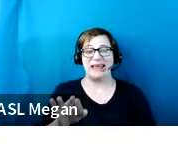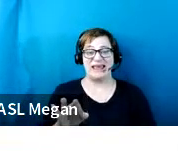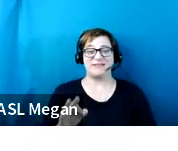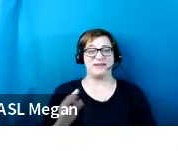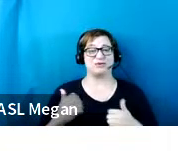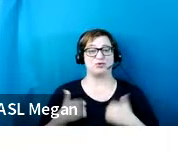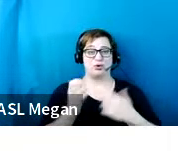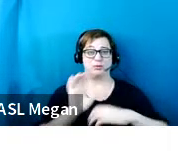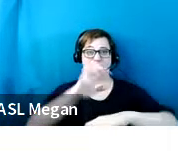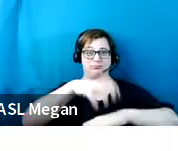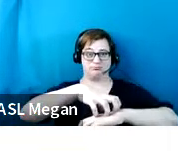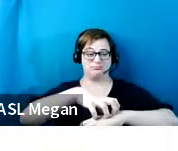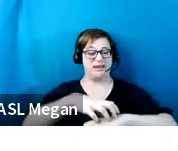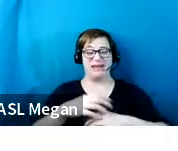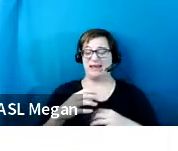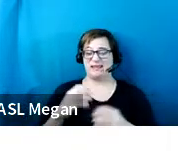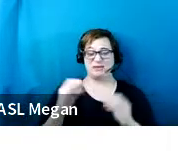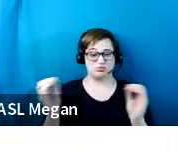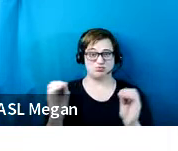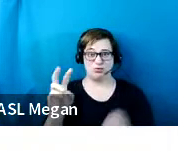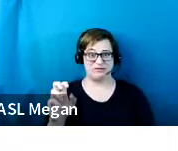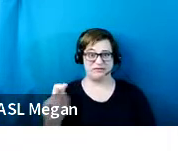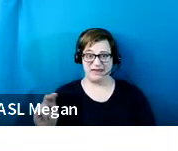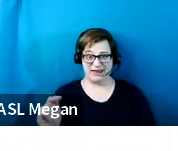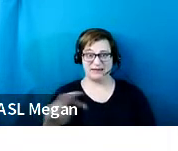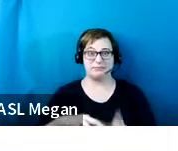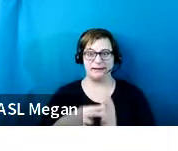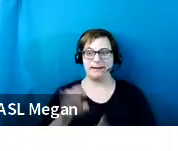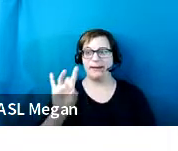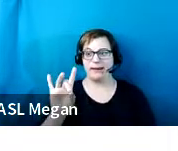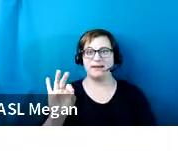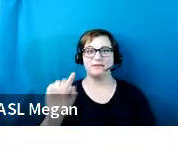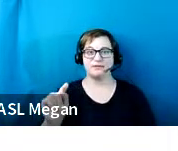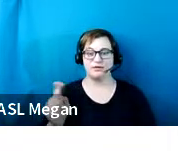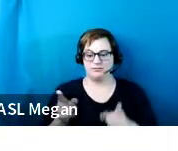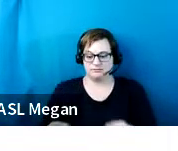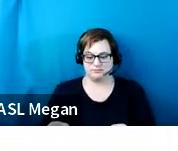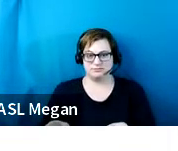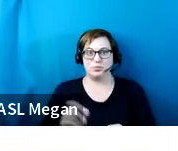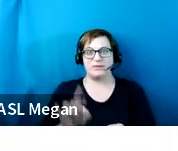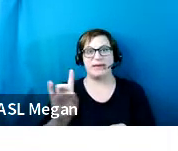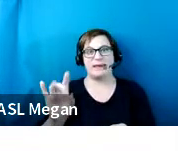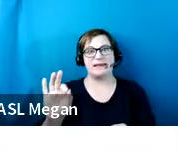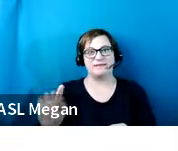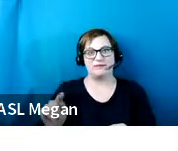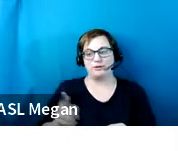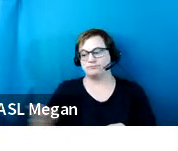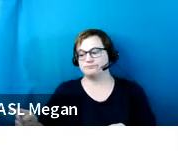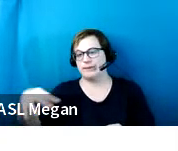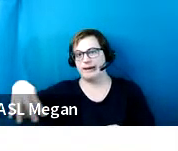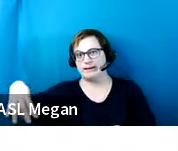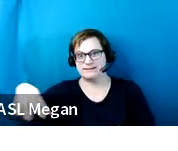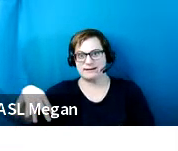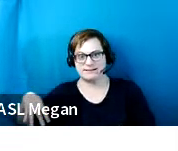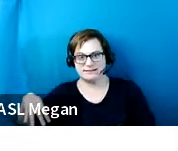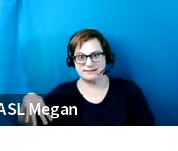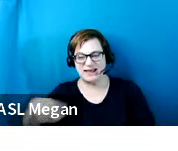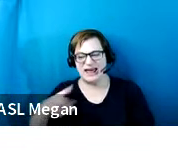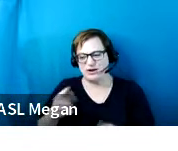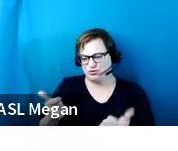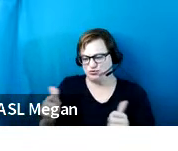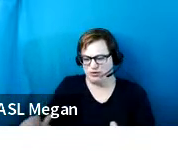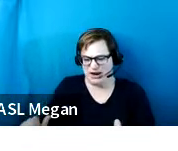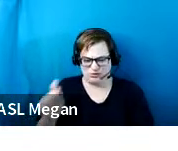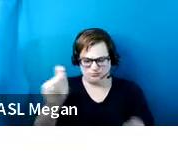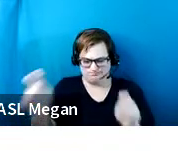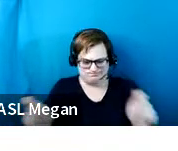not have a van space, which is an eight-foot parking space by eight-foot access aisle, and you were trying to create that through